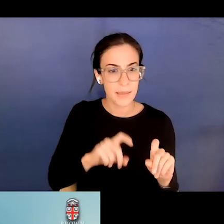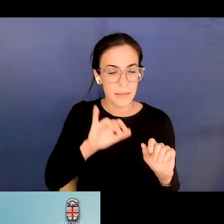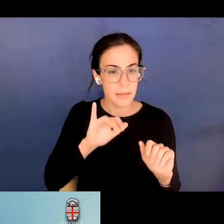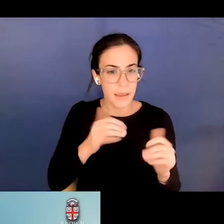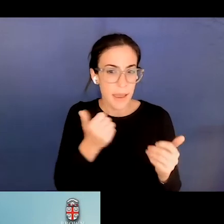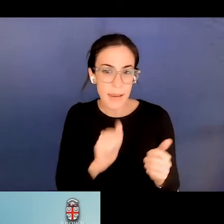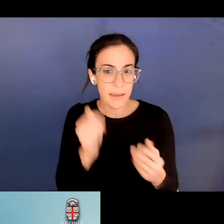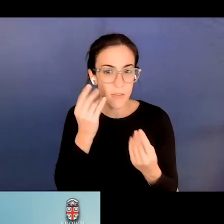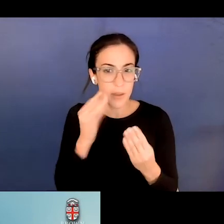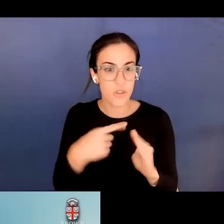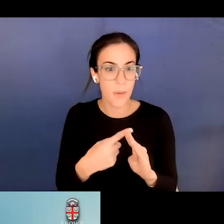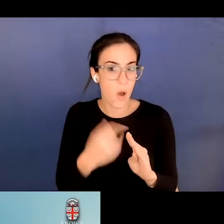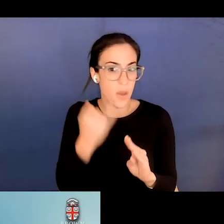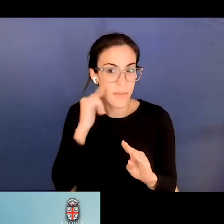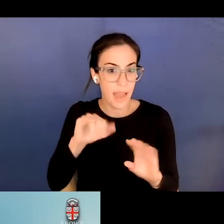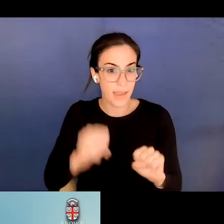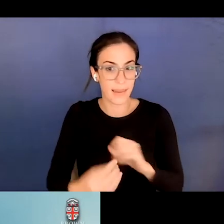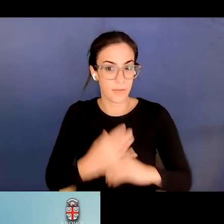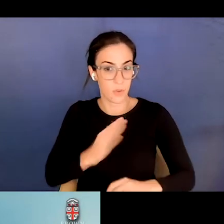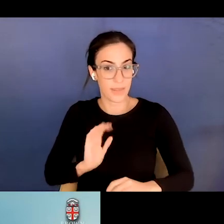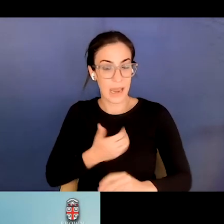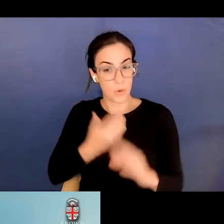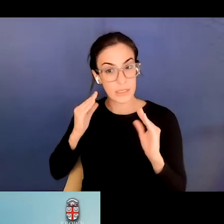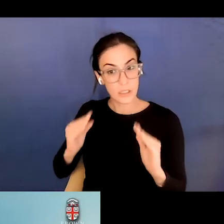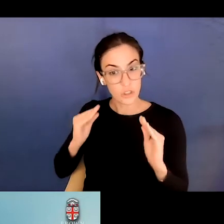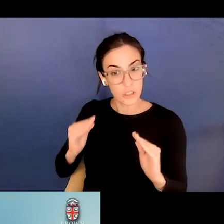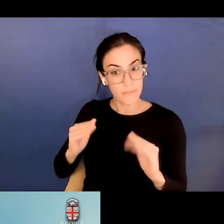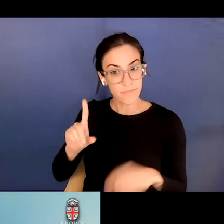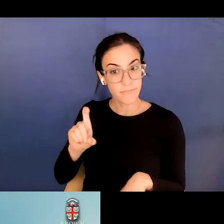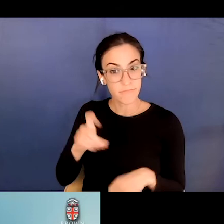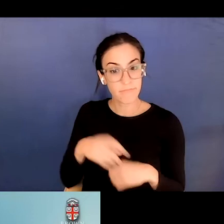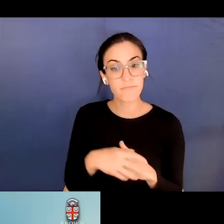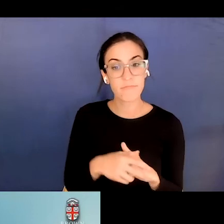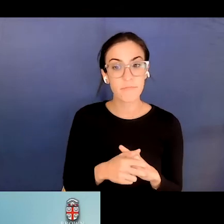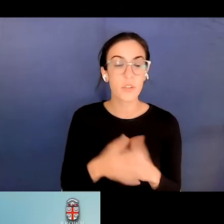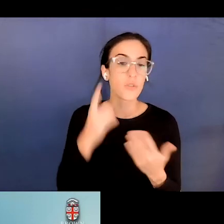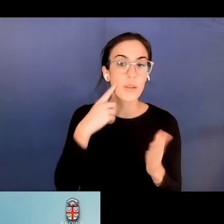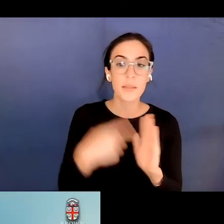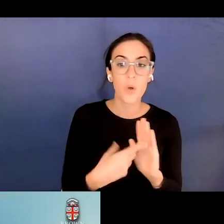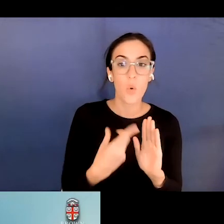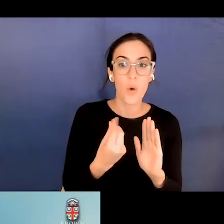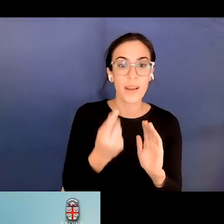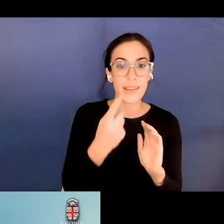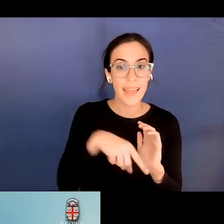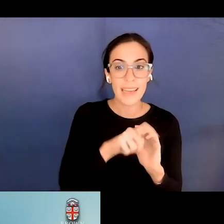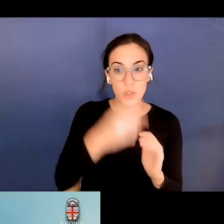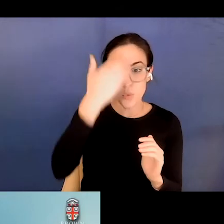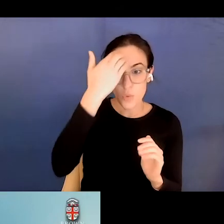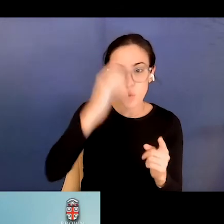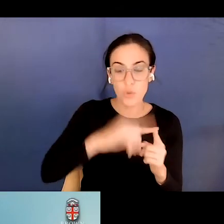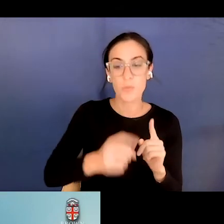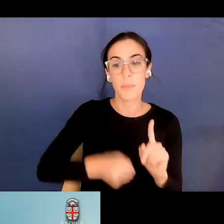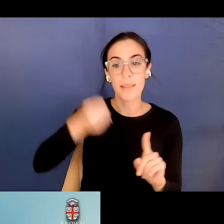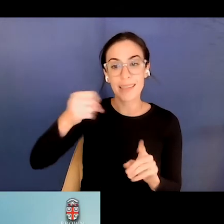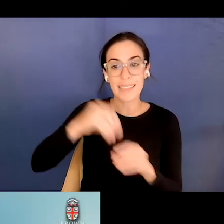how, if we knew what our students have done in order to place into an advanced course at Brown, um, that might be helpful for us. I